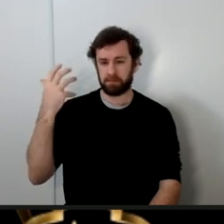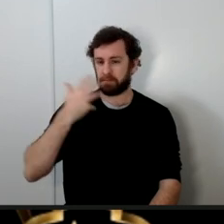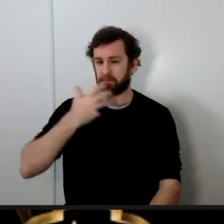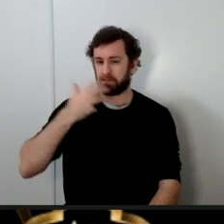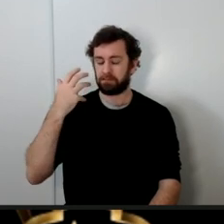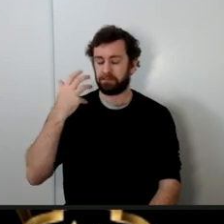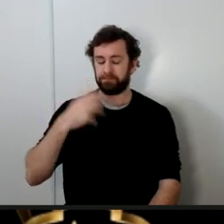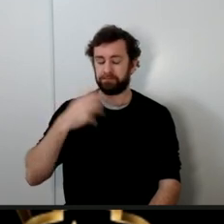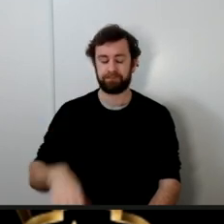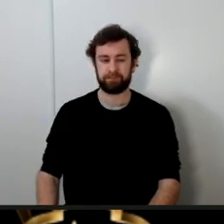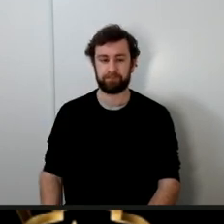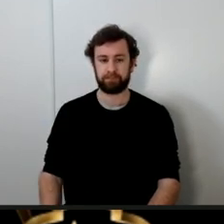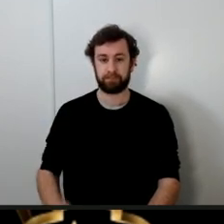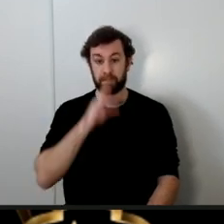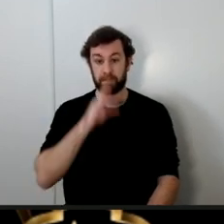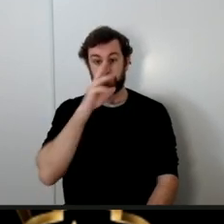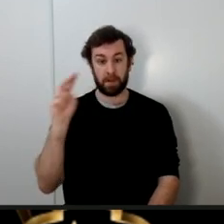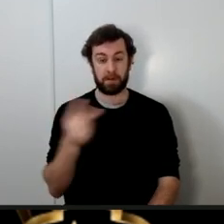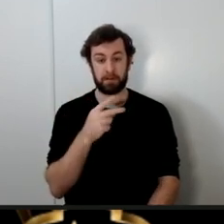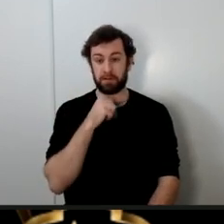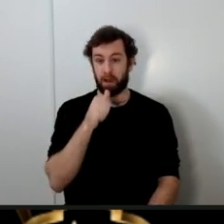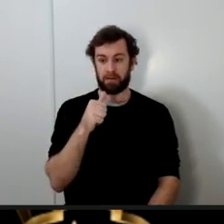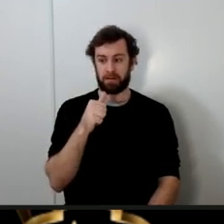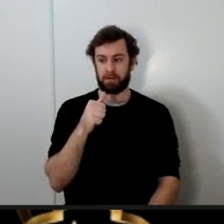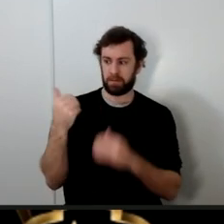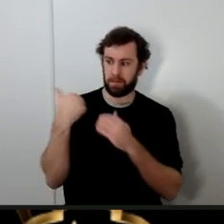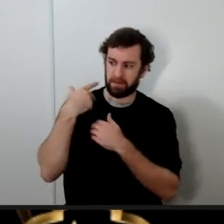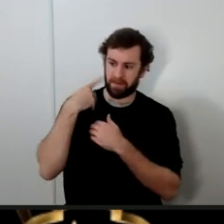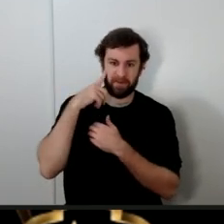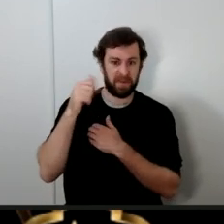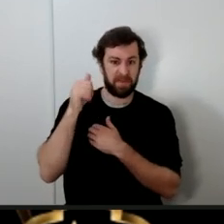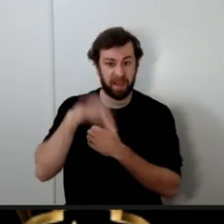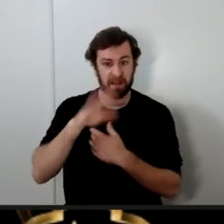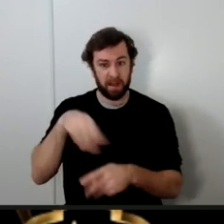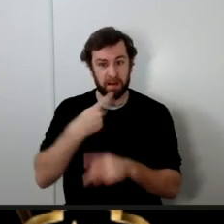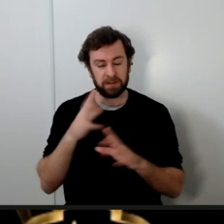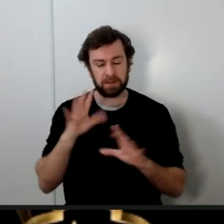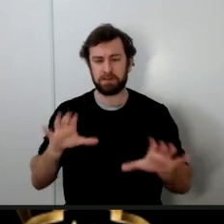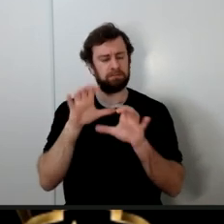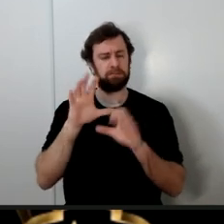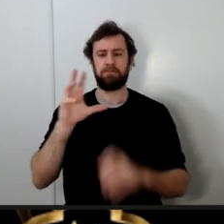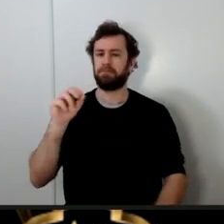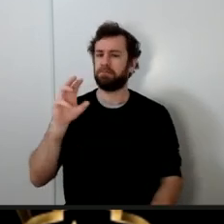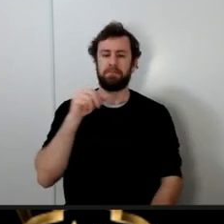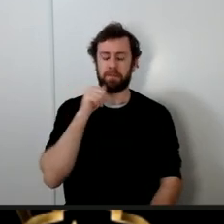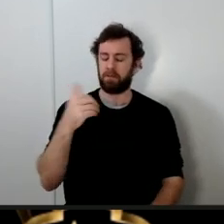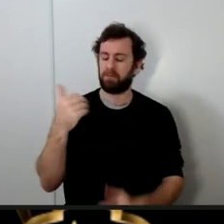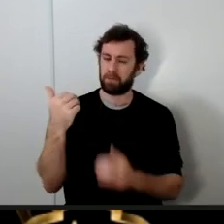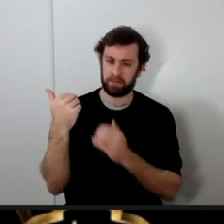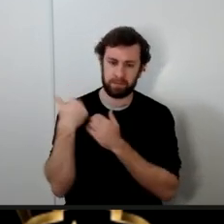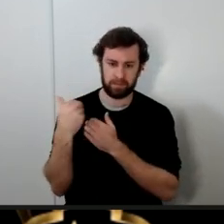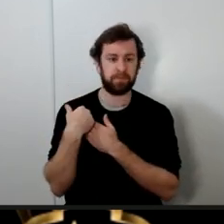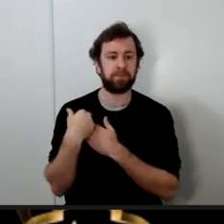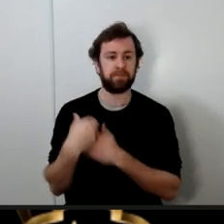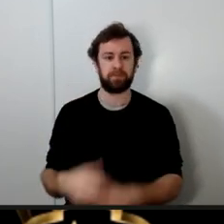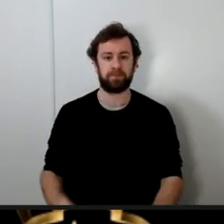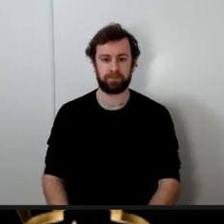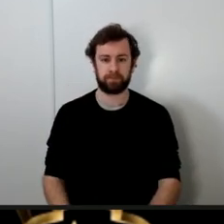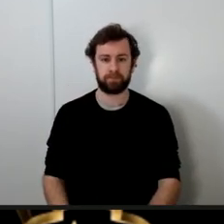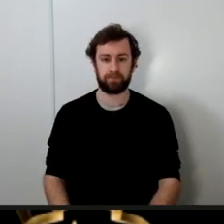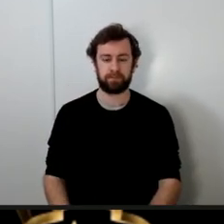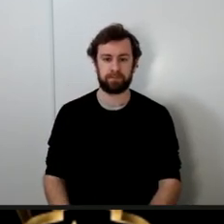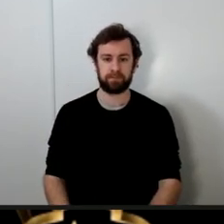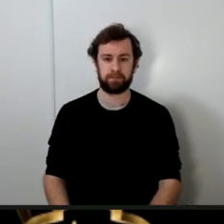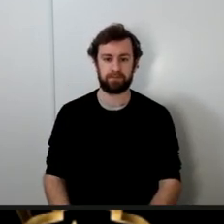-Salaam was not irresponsible in any way as some like to portray him the Imam had a will from the messenger of God